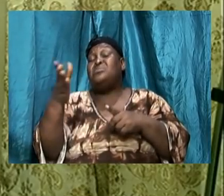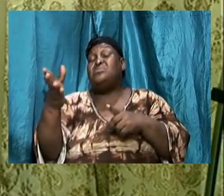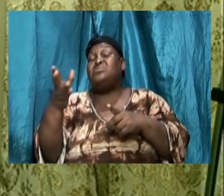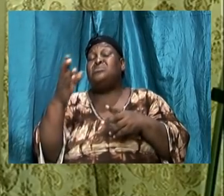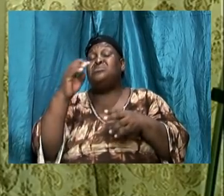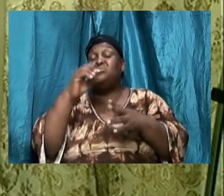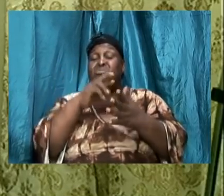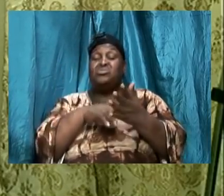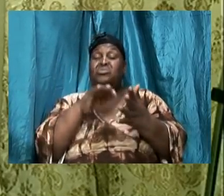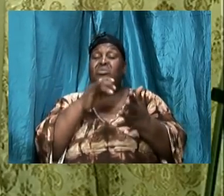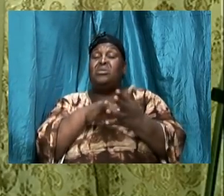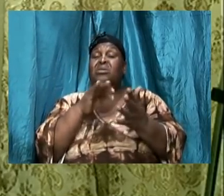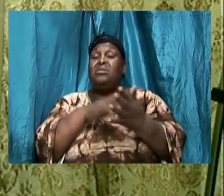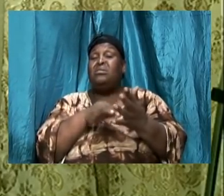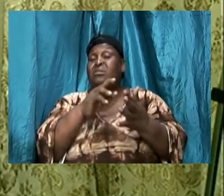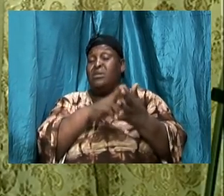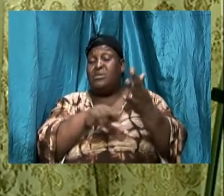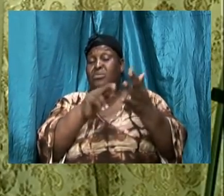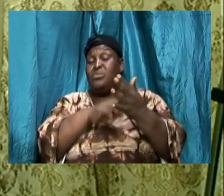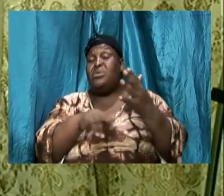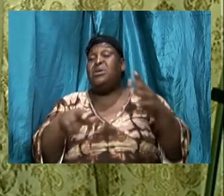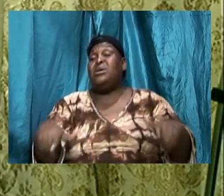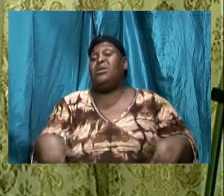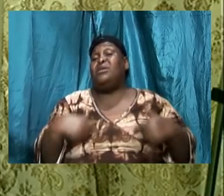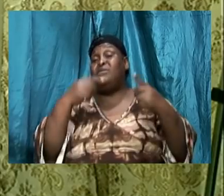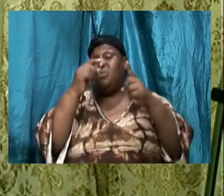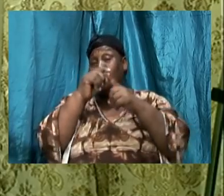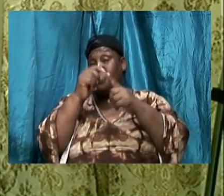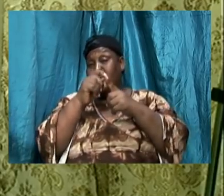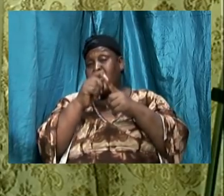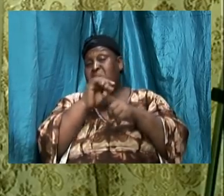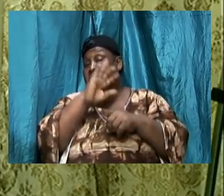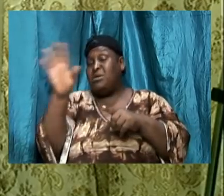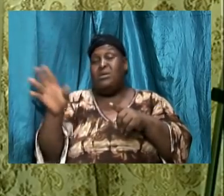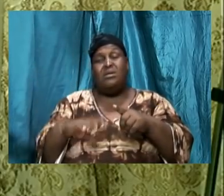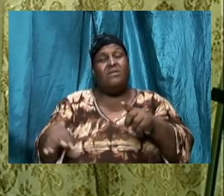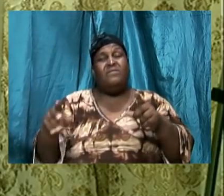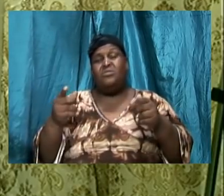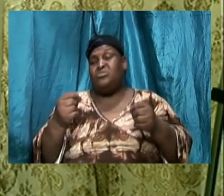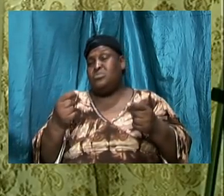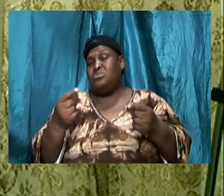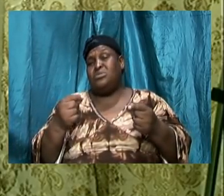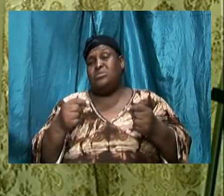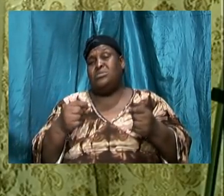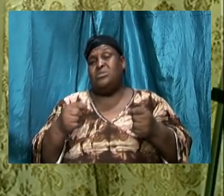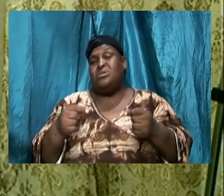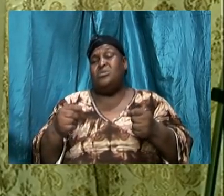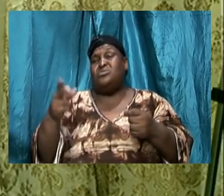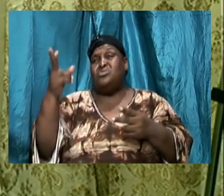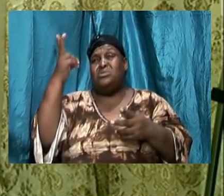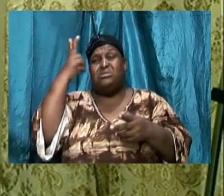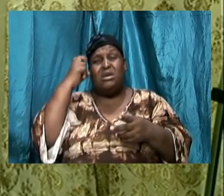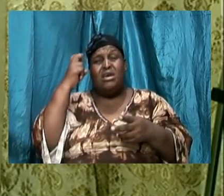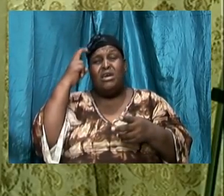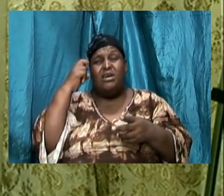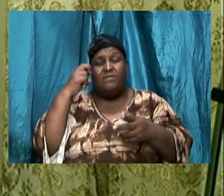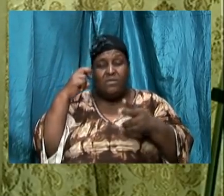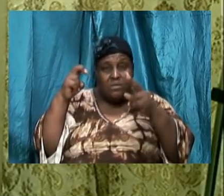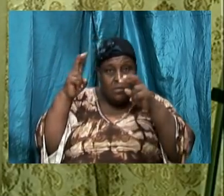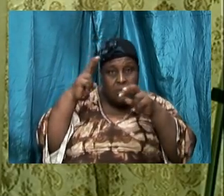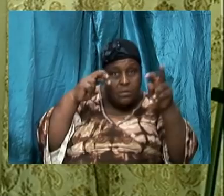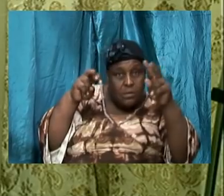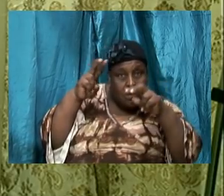in the word they didn't do it and so the devil catch a hole of their mind or look for the weak area and